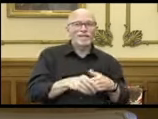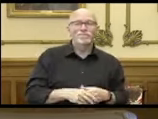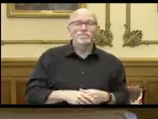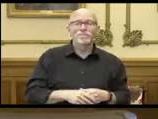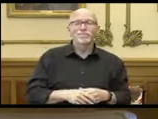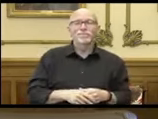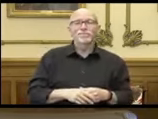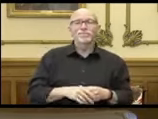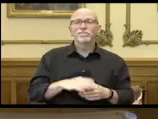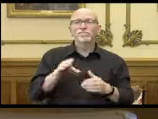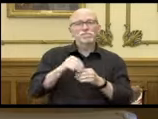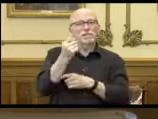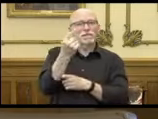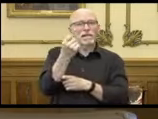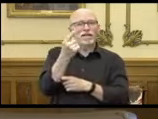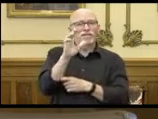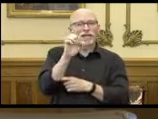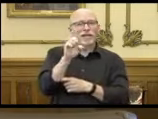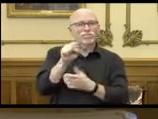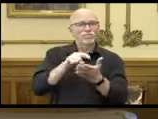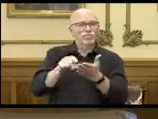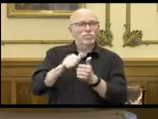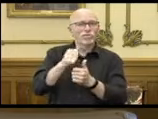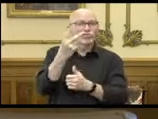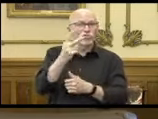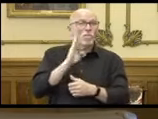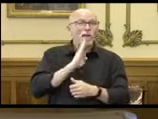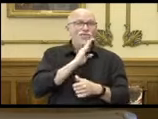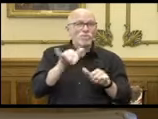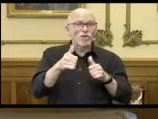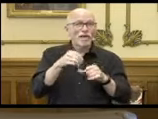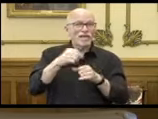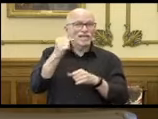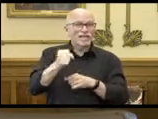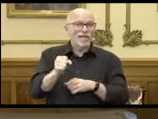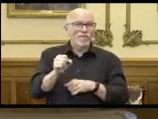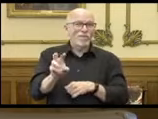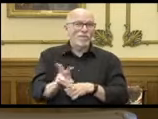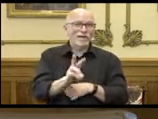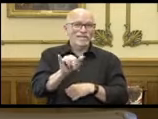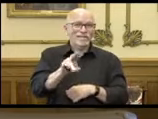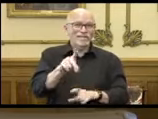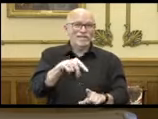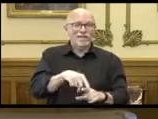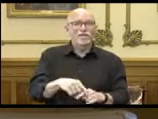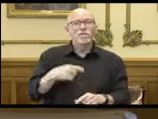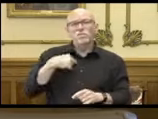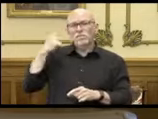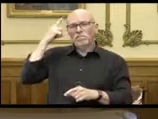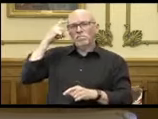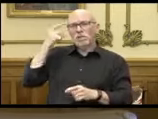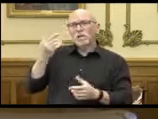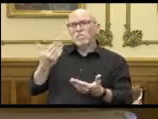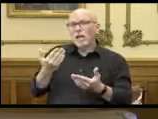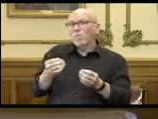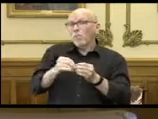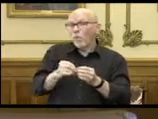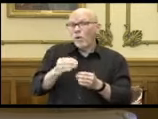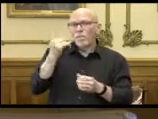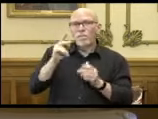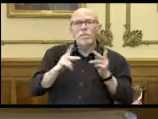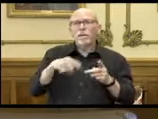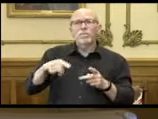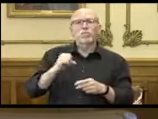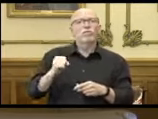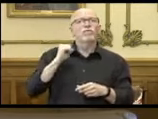At least 11 cases have been traced to two bachelor parties in southwestern Indiana. We suspect that there may have been more because people